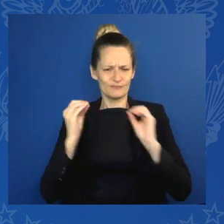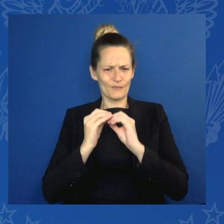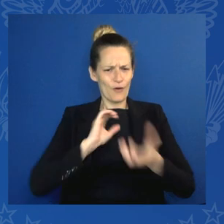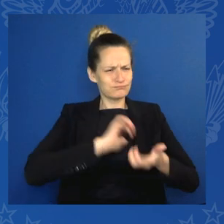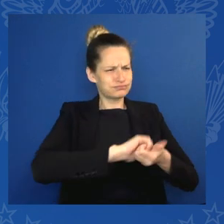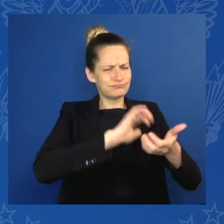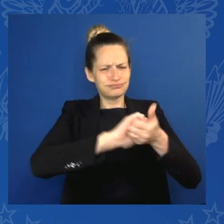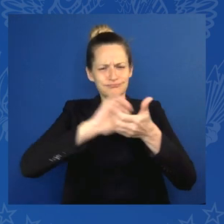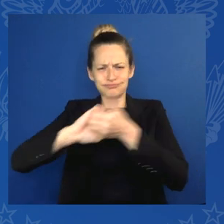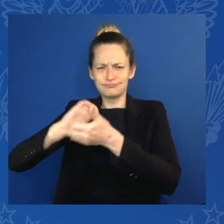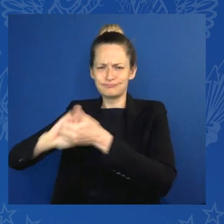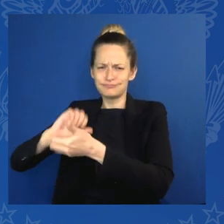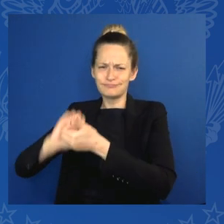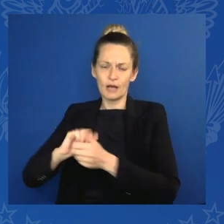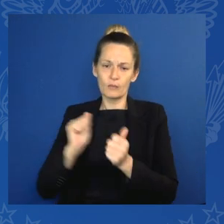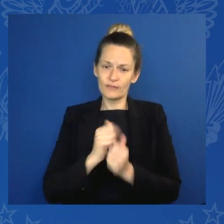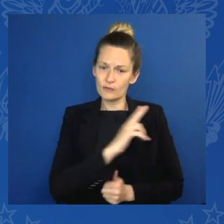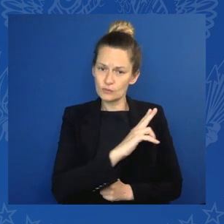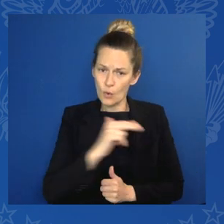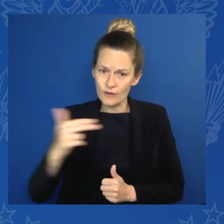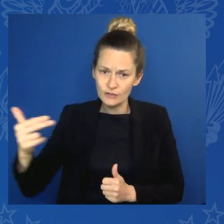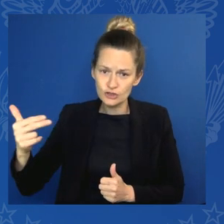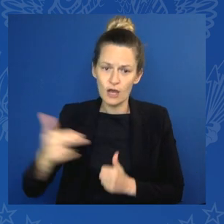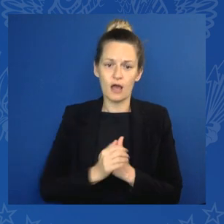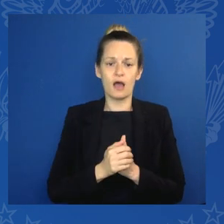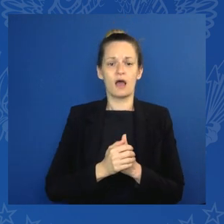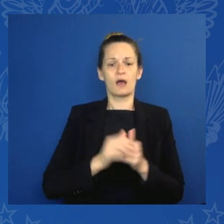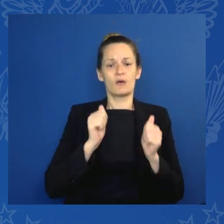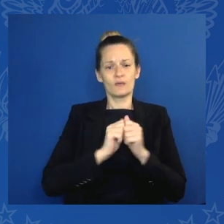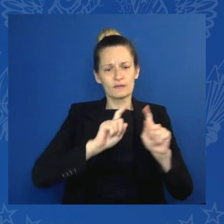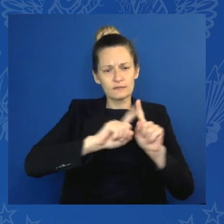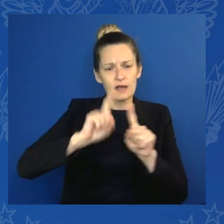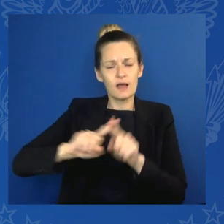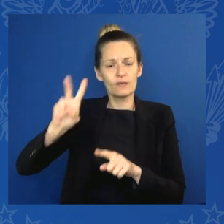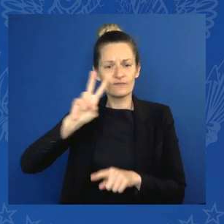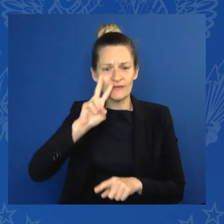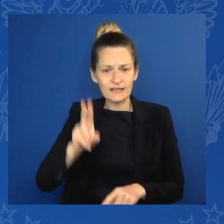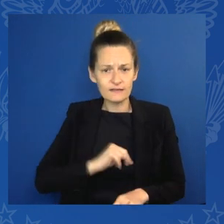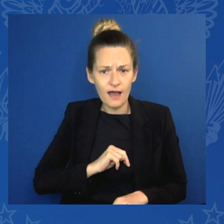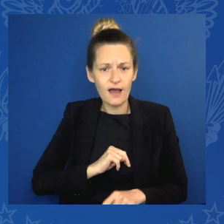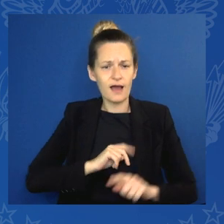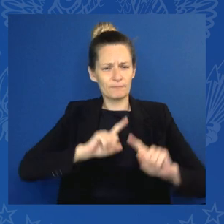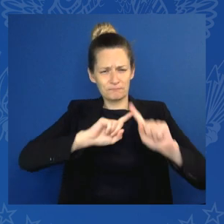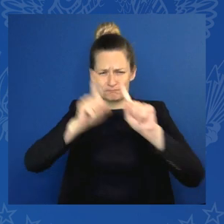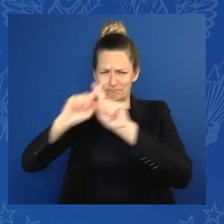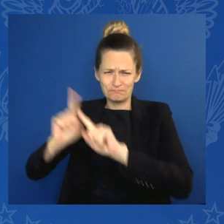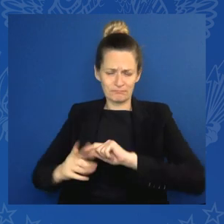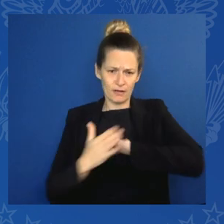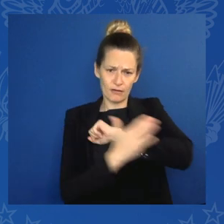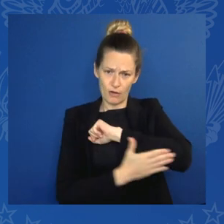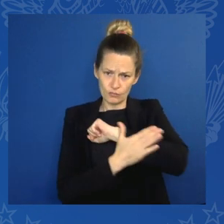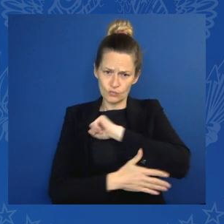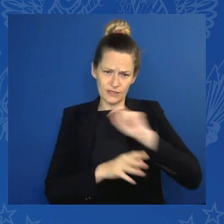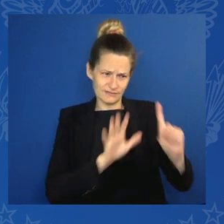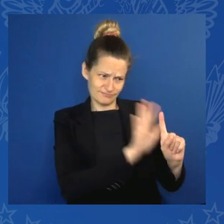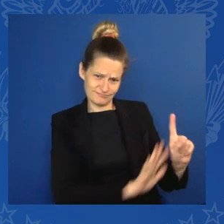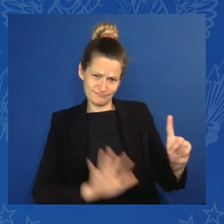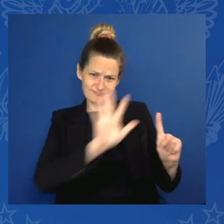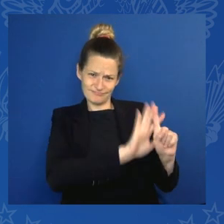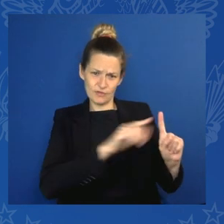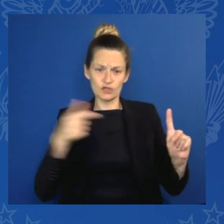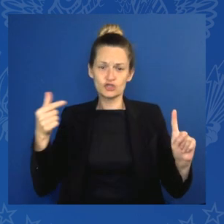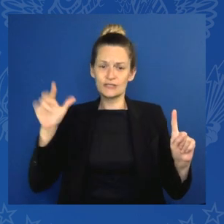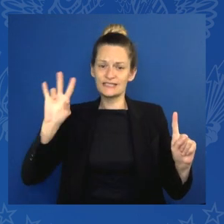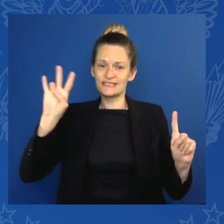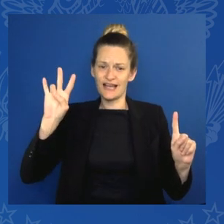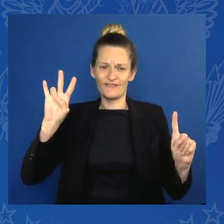The public sector alone will not be able to close the huge investment gap we face in many parts of the world. This is why we are